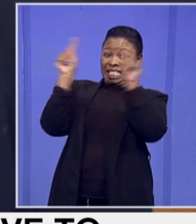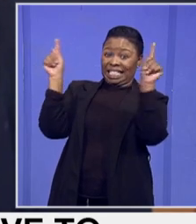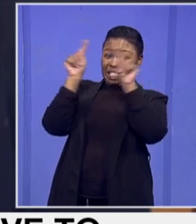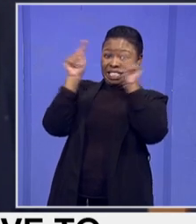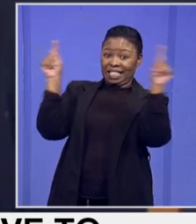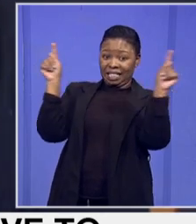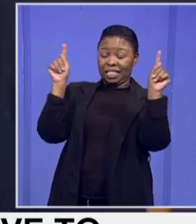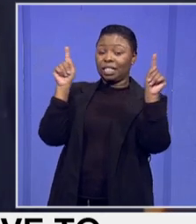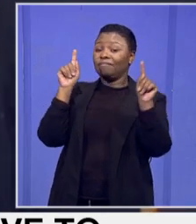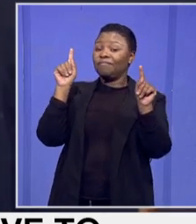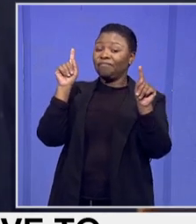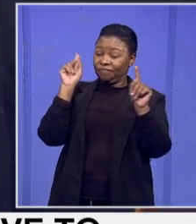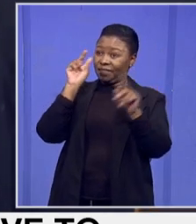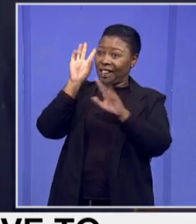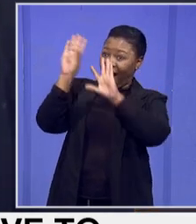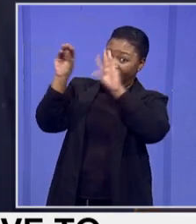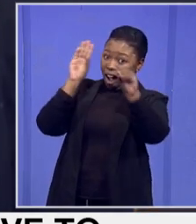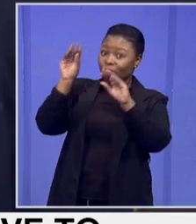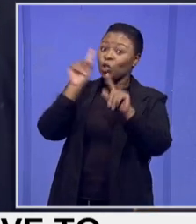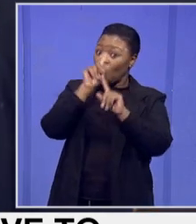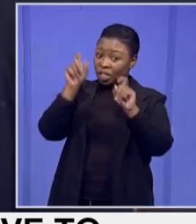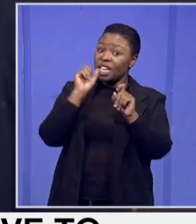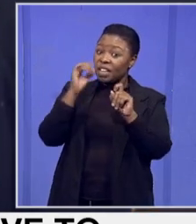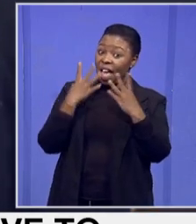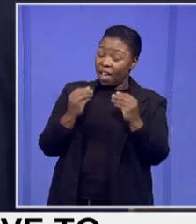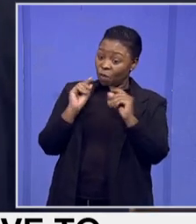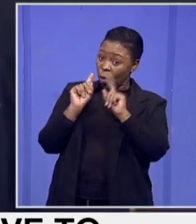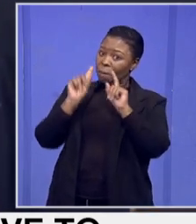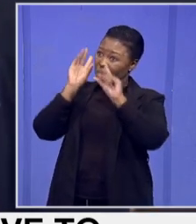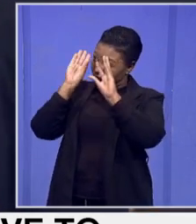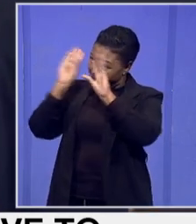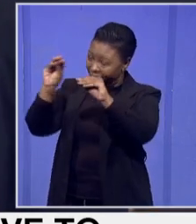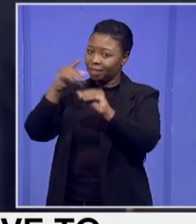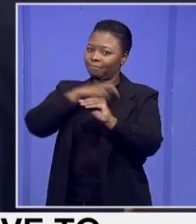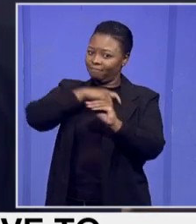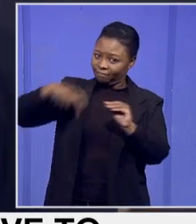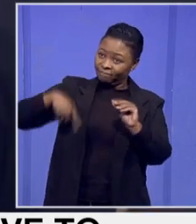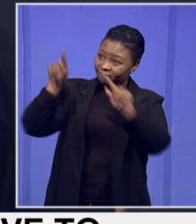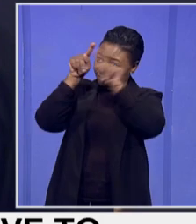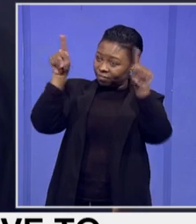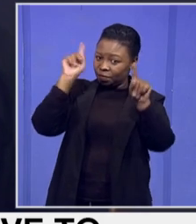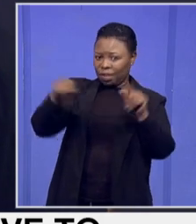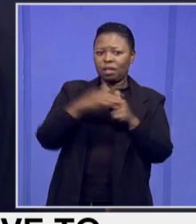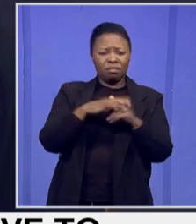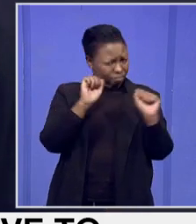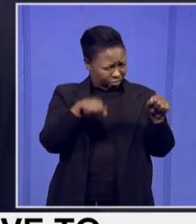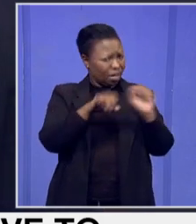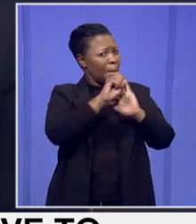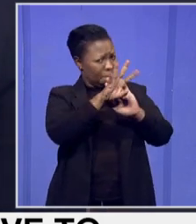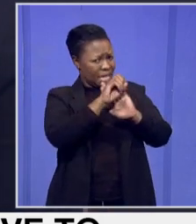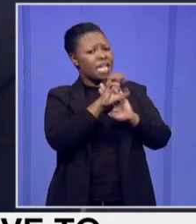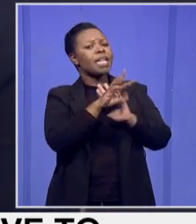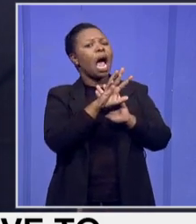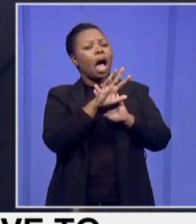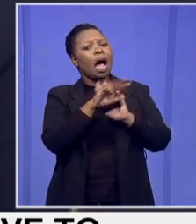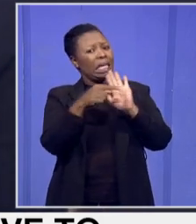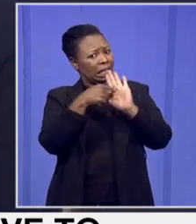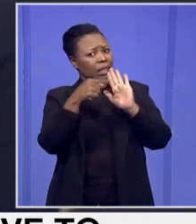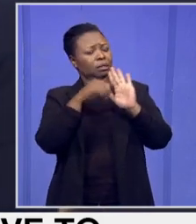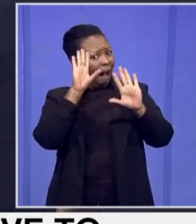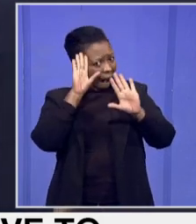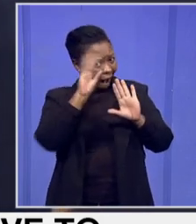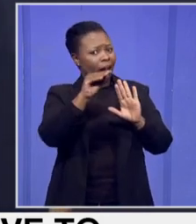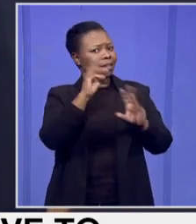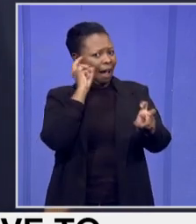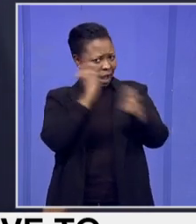there are questions. I think, you know, the media has played a brilliant role in asking hard questions. You know, the challenge maybe